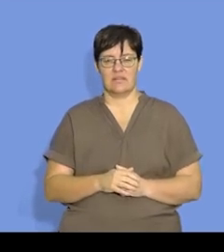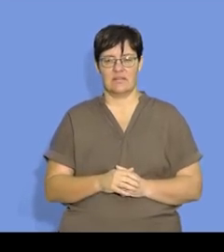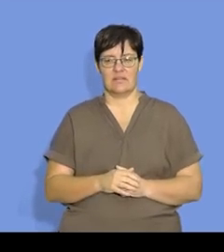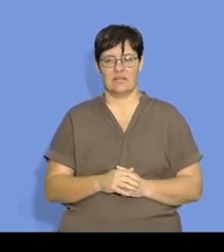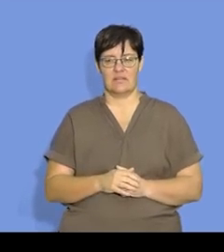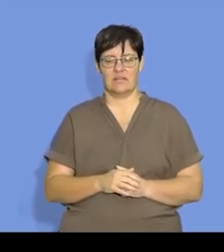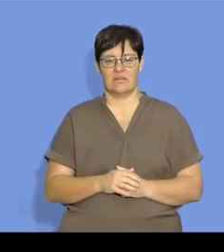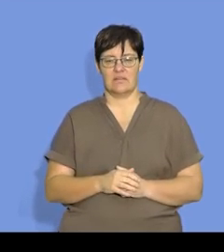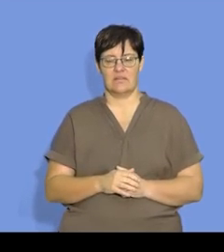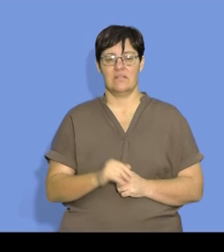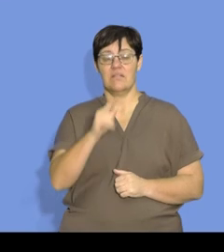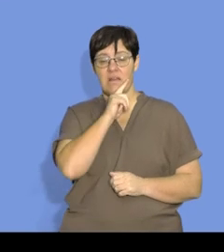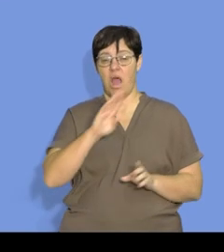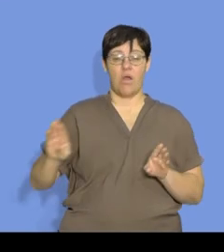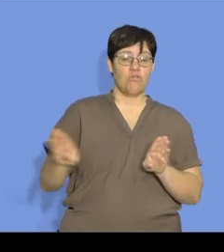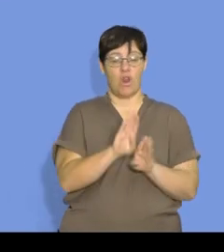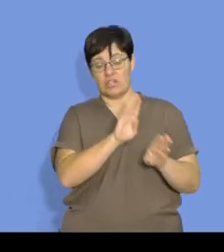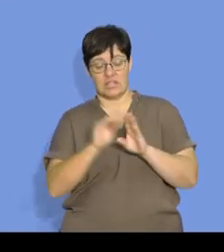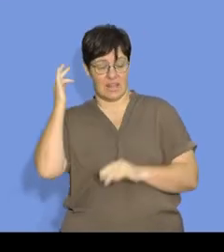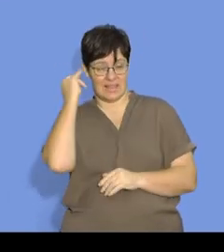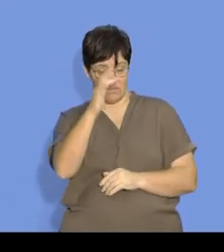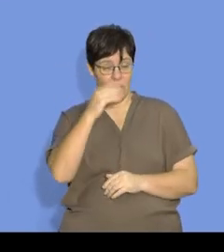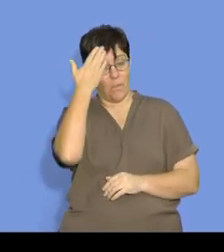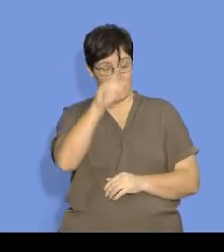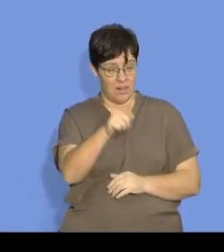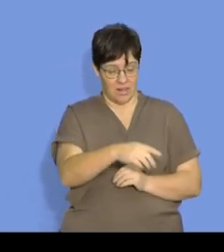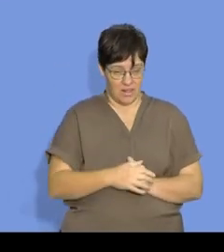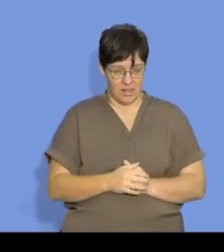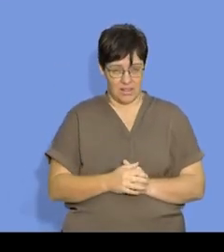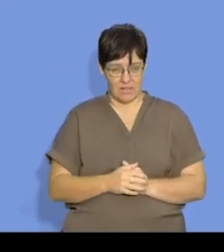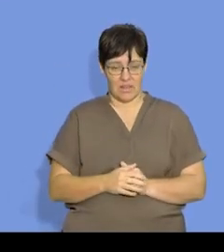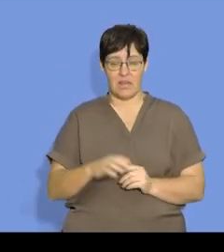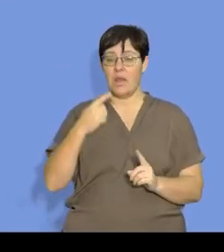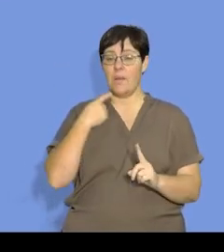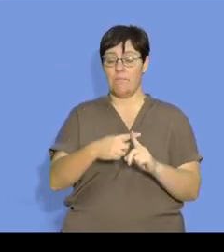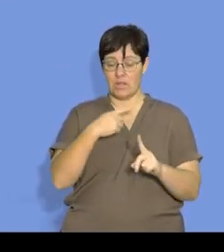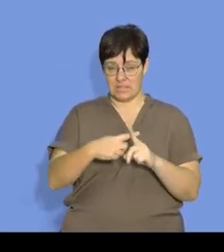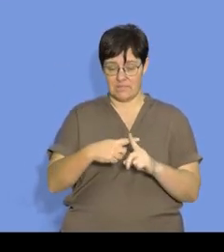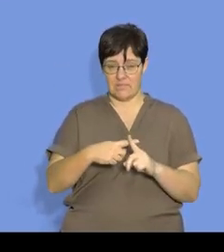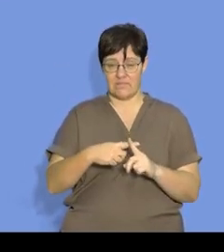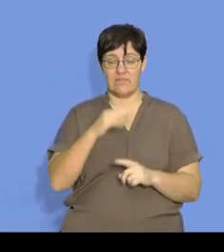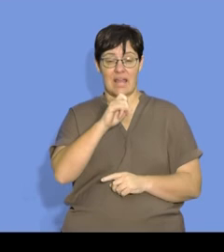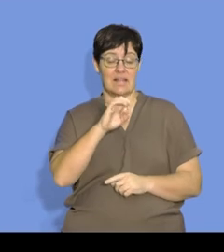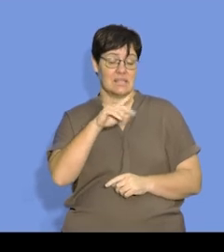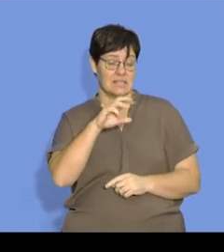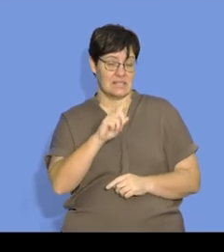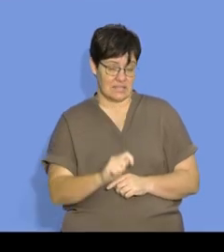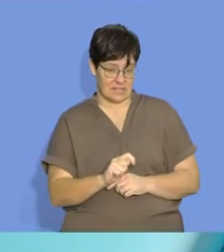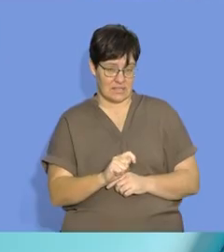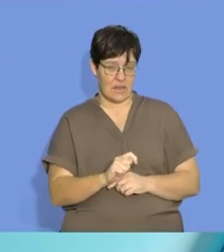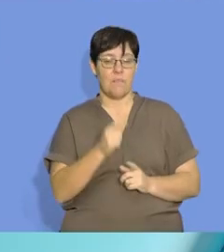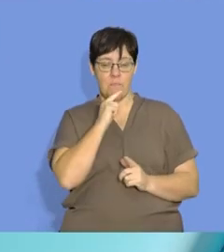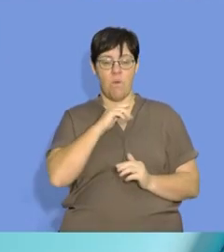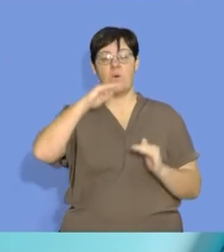collision theory, we now know that if it's a positive catalyst,